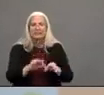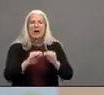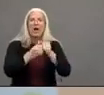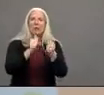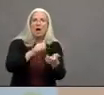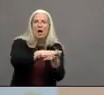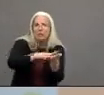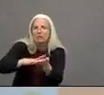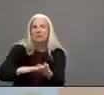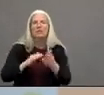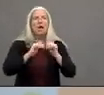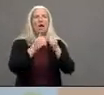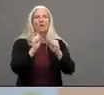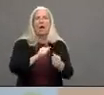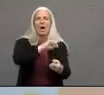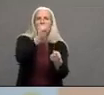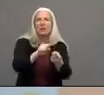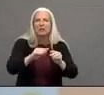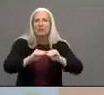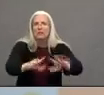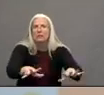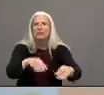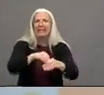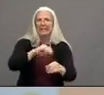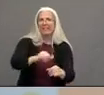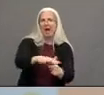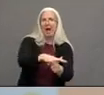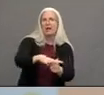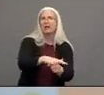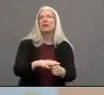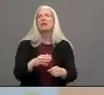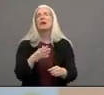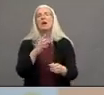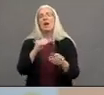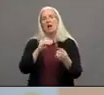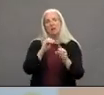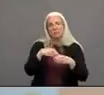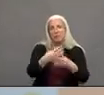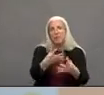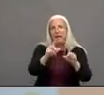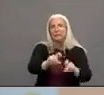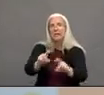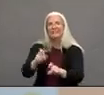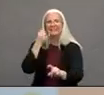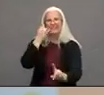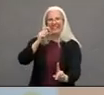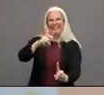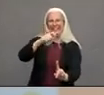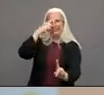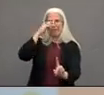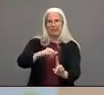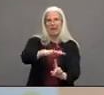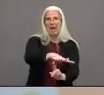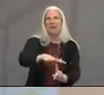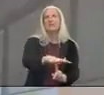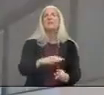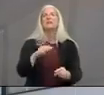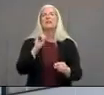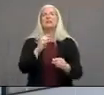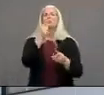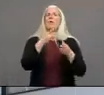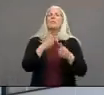recommend and facilitate testing and if needed and that is one way we can help to control outbreaks in these settings